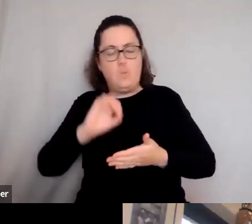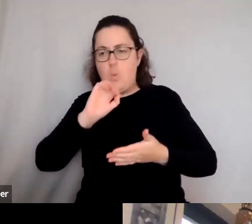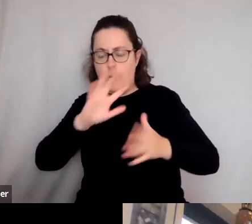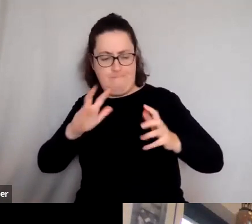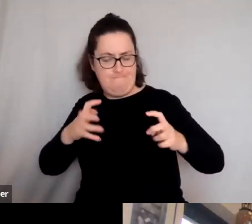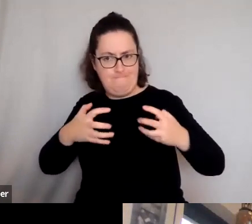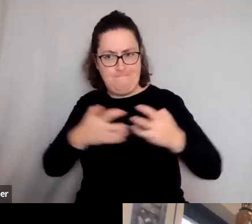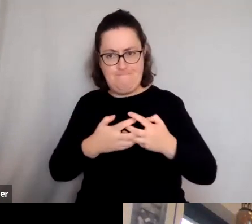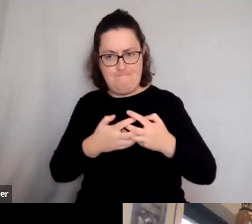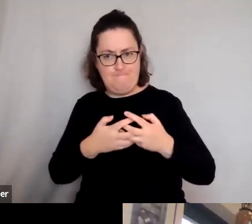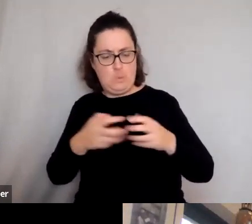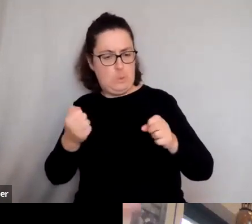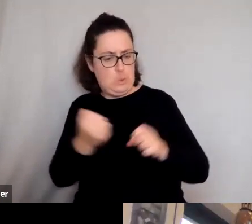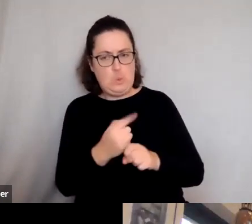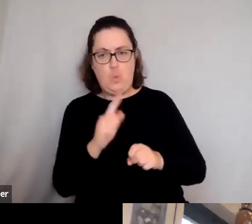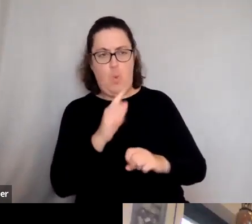going to do what we're told.